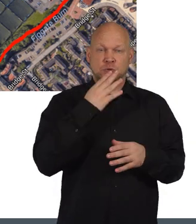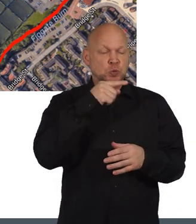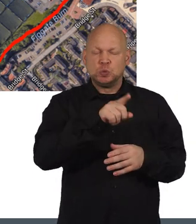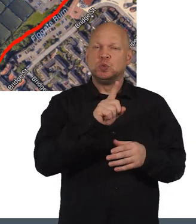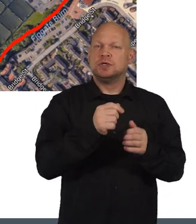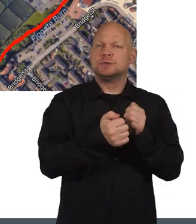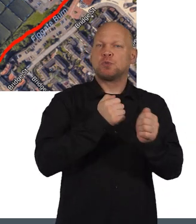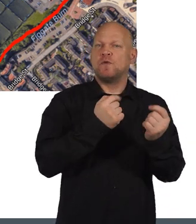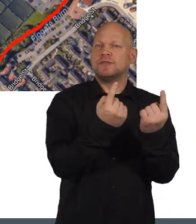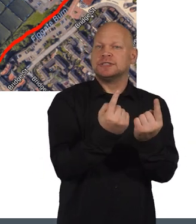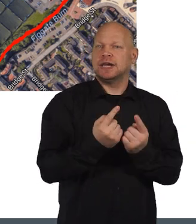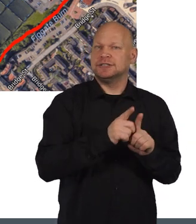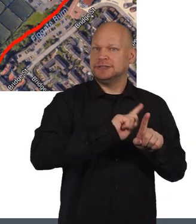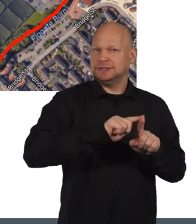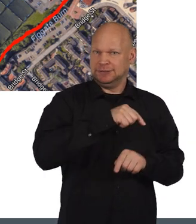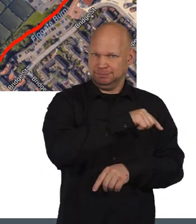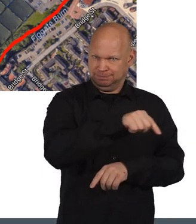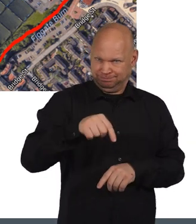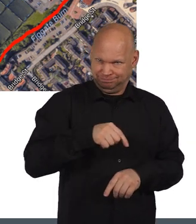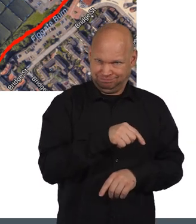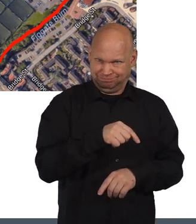being used for sport facilities.